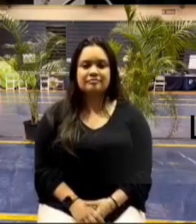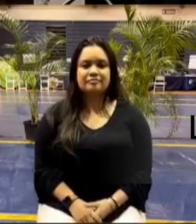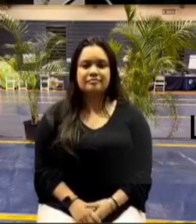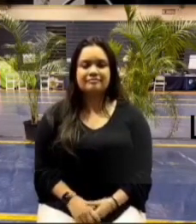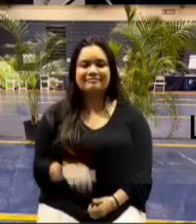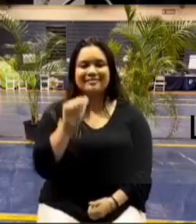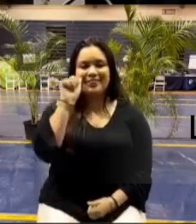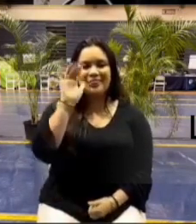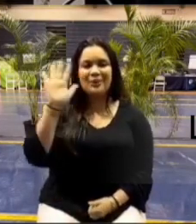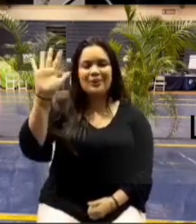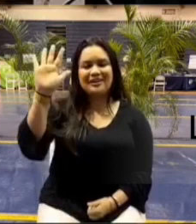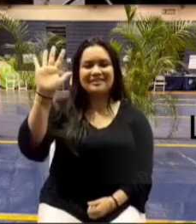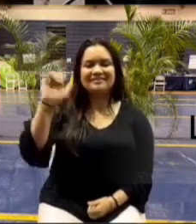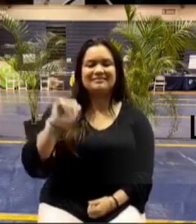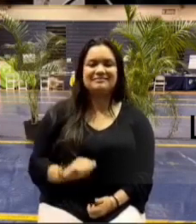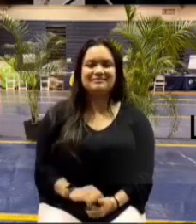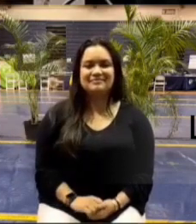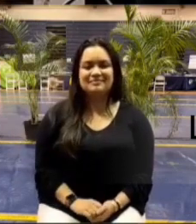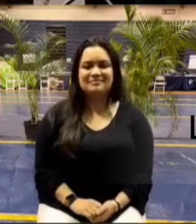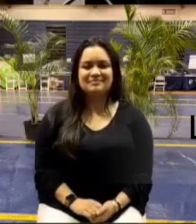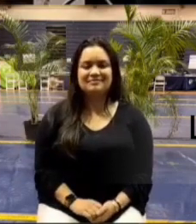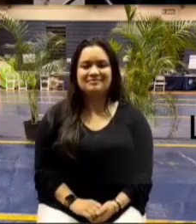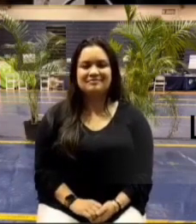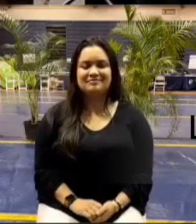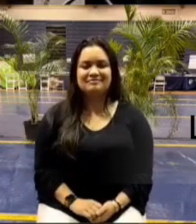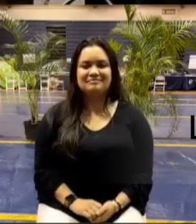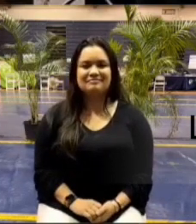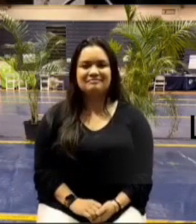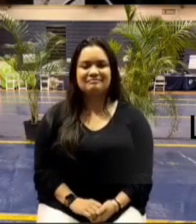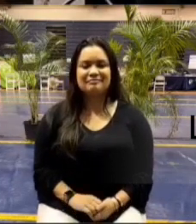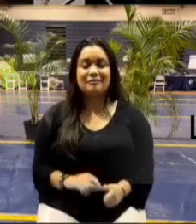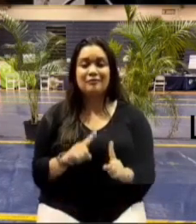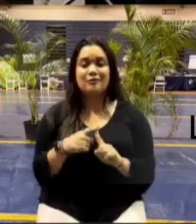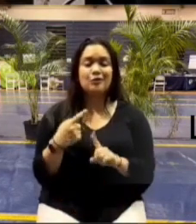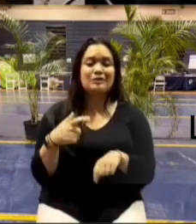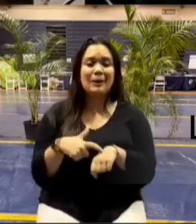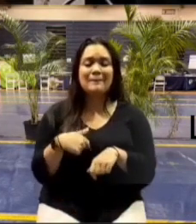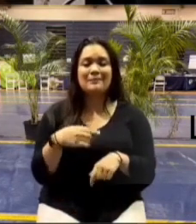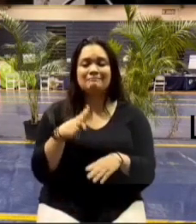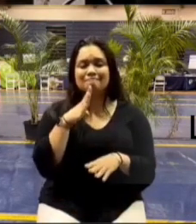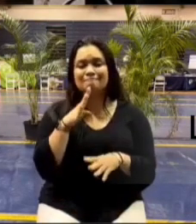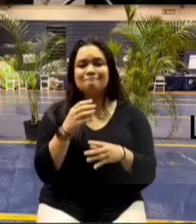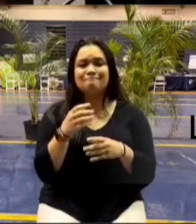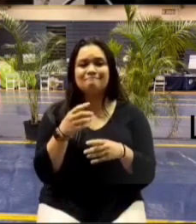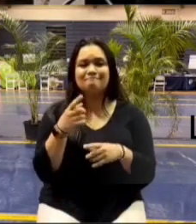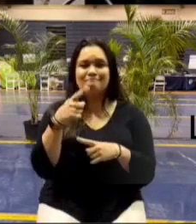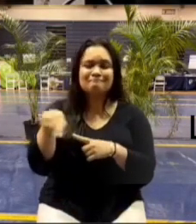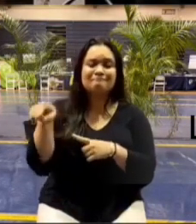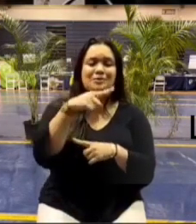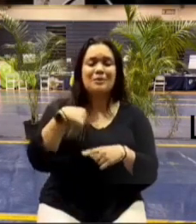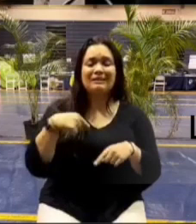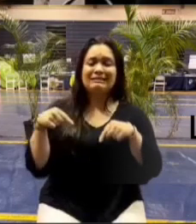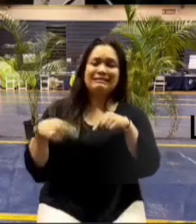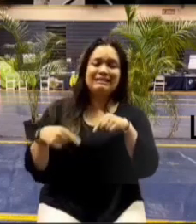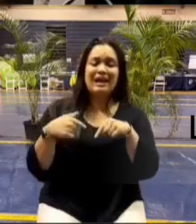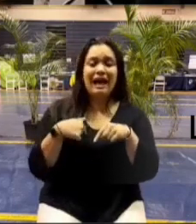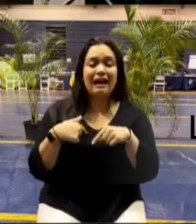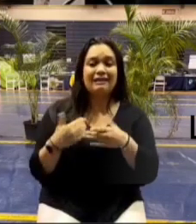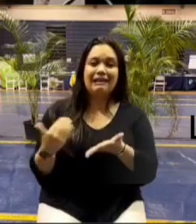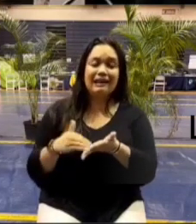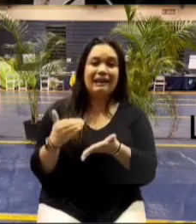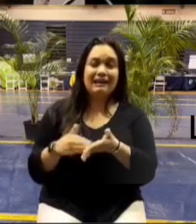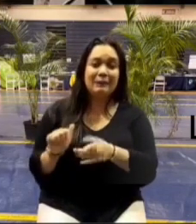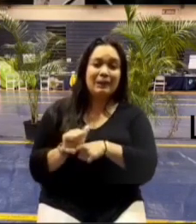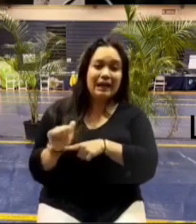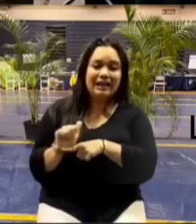hello hello uh first time i spoke to you all i was a more nervous uh i rehearsed a lot more